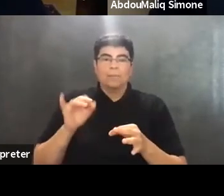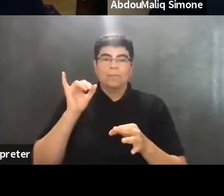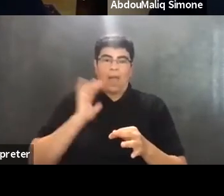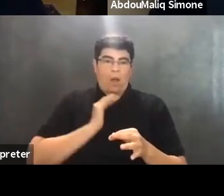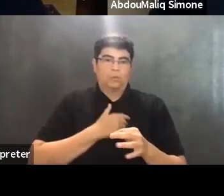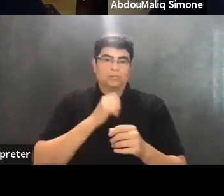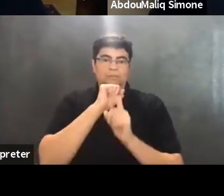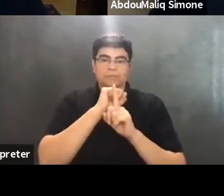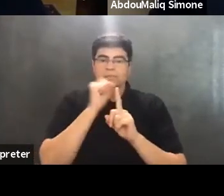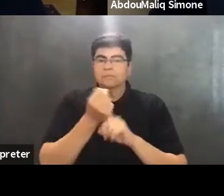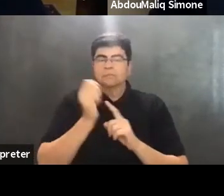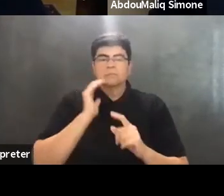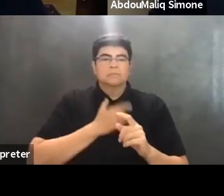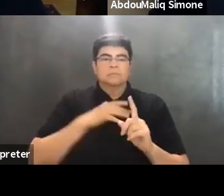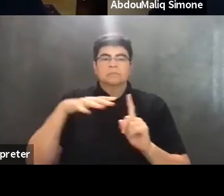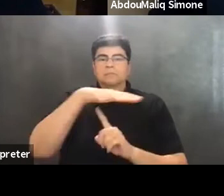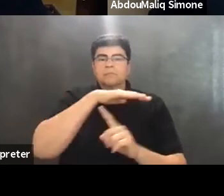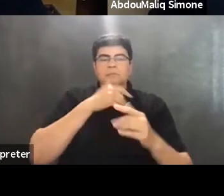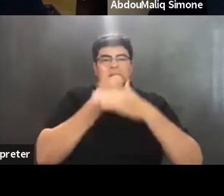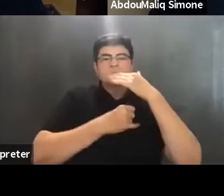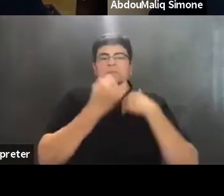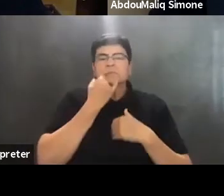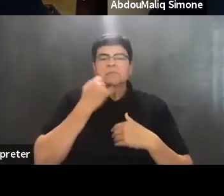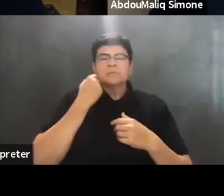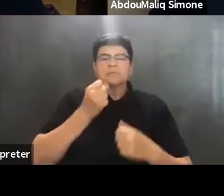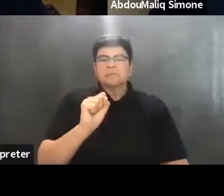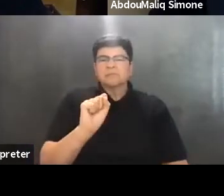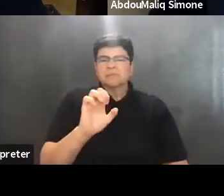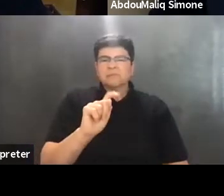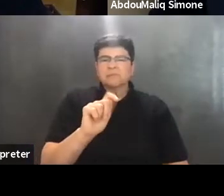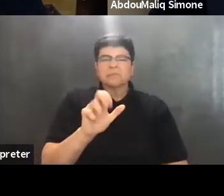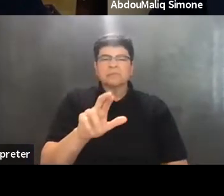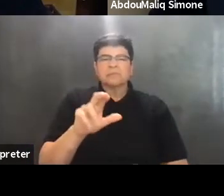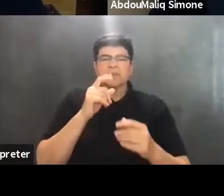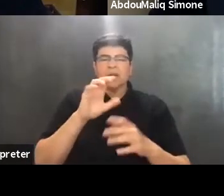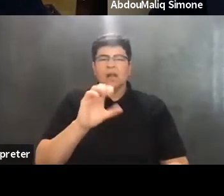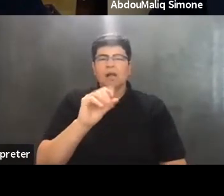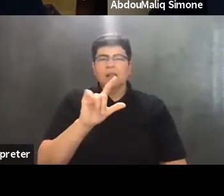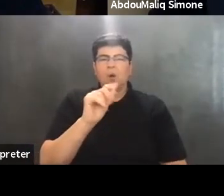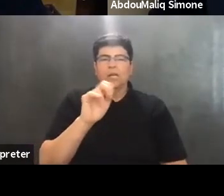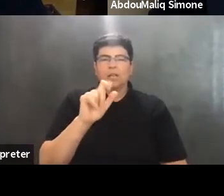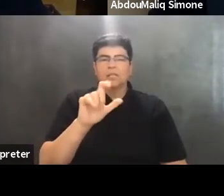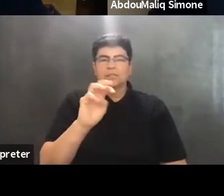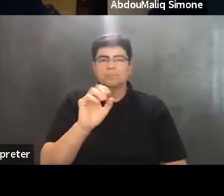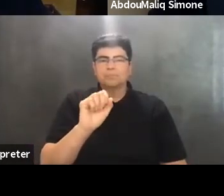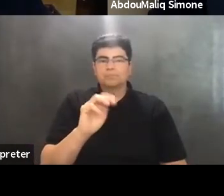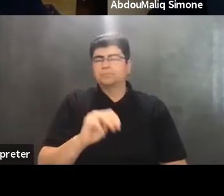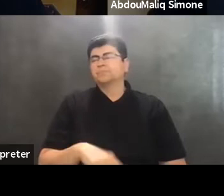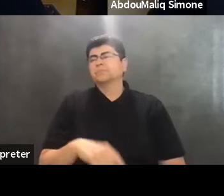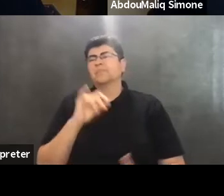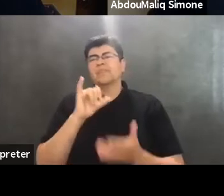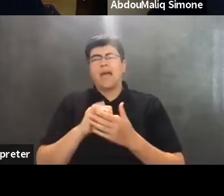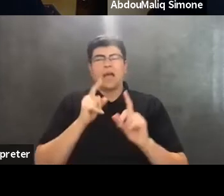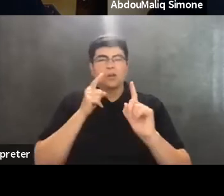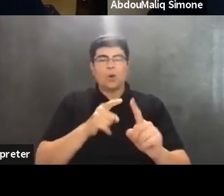situation and our condition under Israeli settler colonialism as settler colonialism. And this goes to speak to